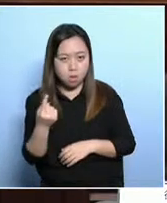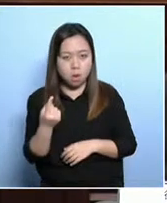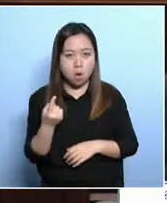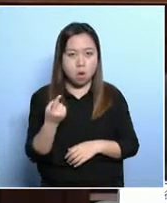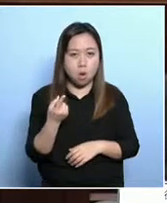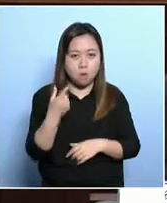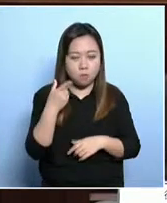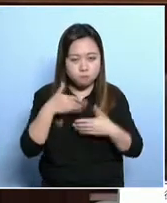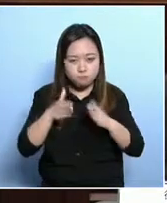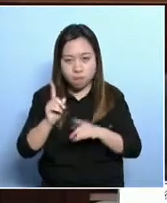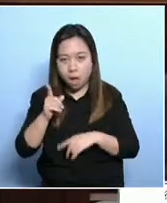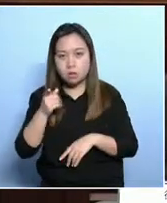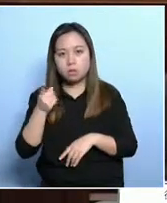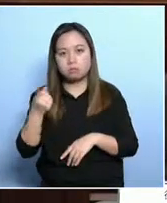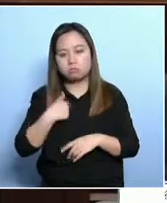asked...